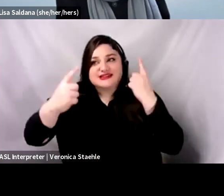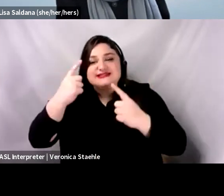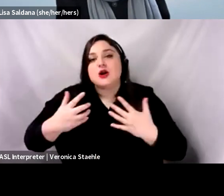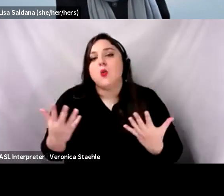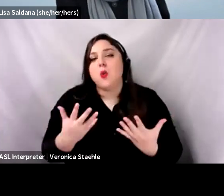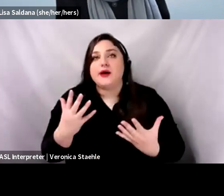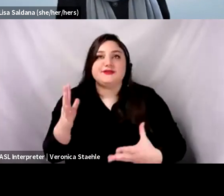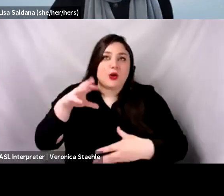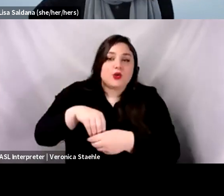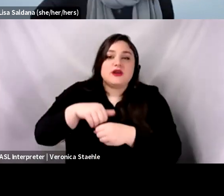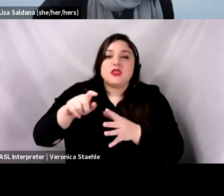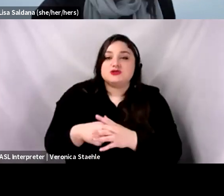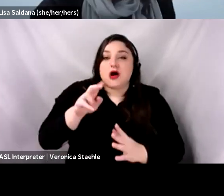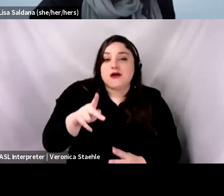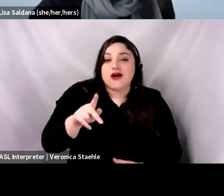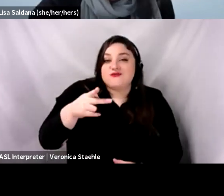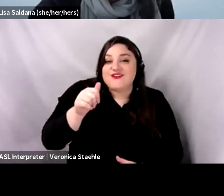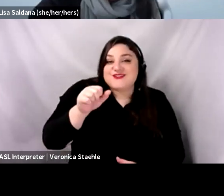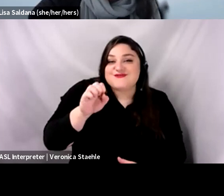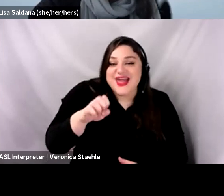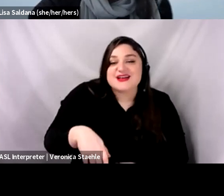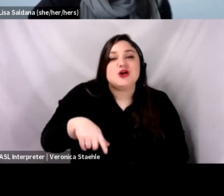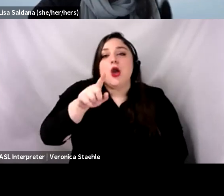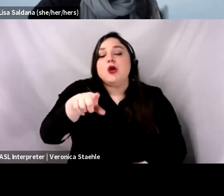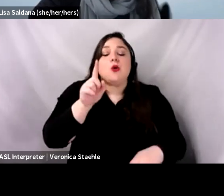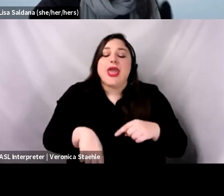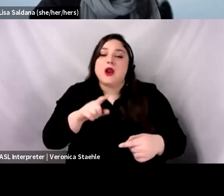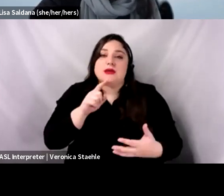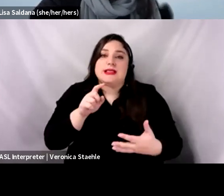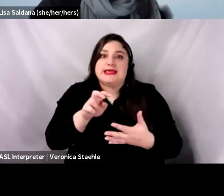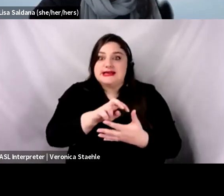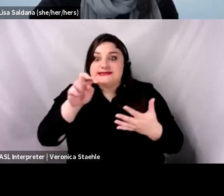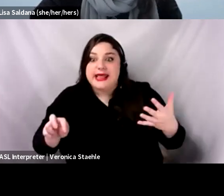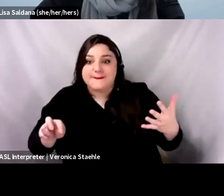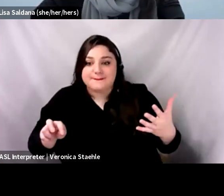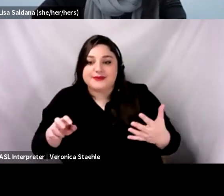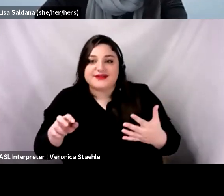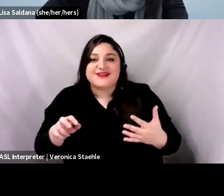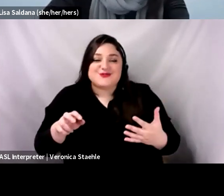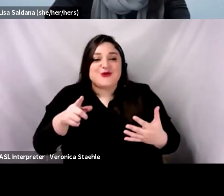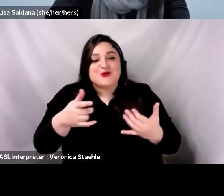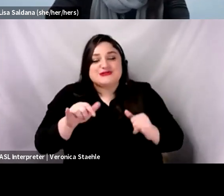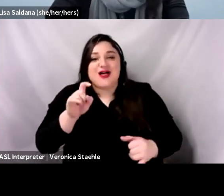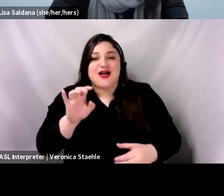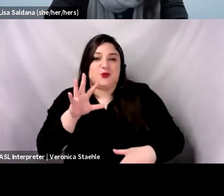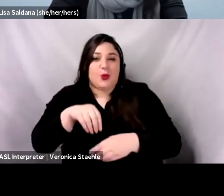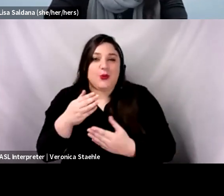that does need to be, that you can't skip, basically. And I think you want to include things that are required for